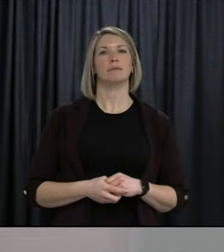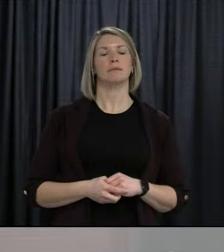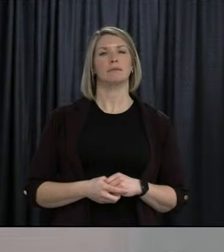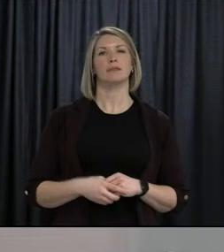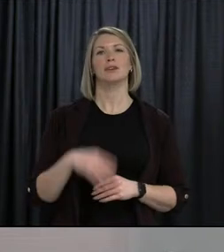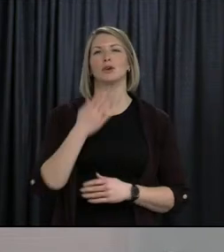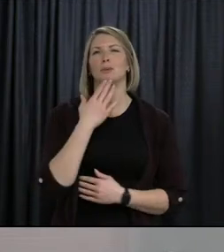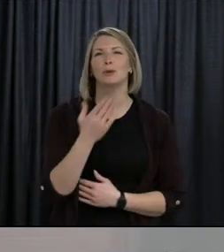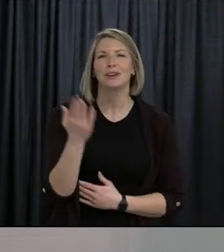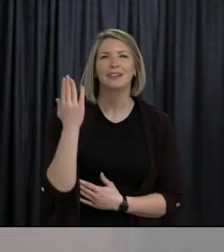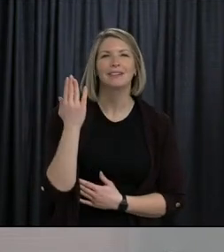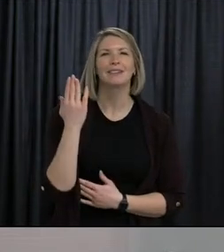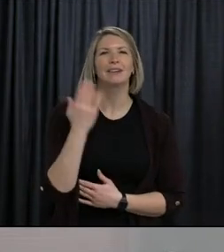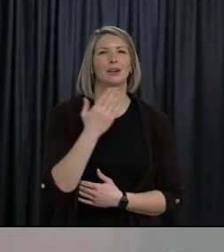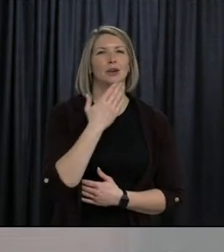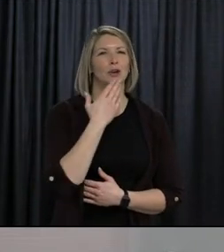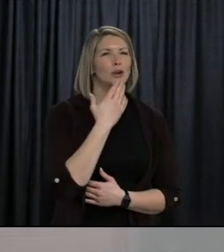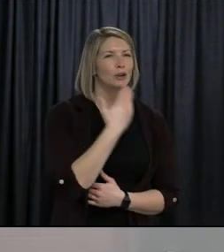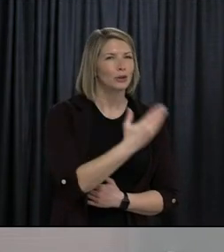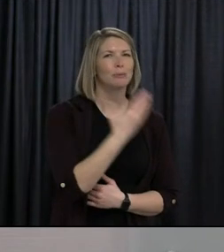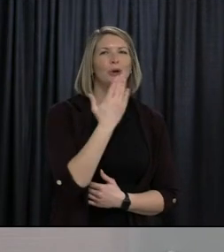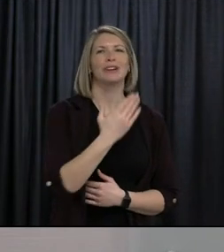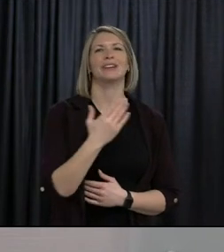Good morning, Minister. Good morning, Mr. Stack.